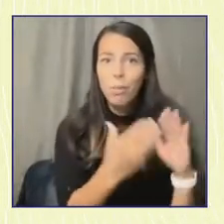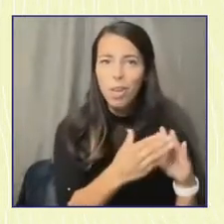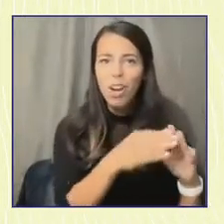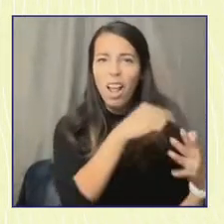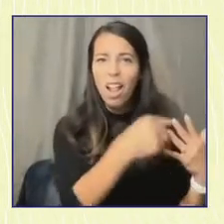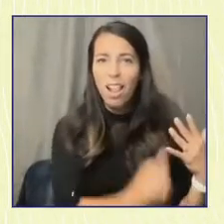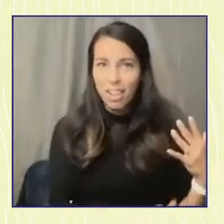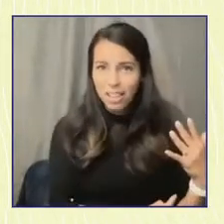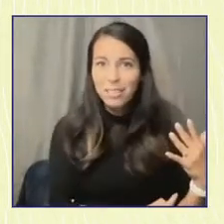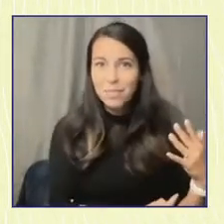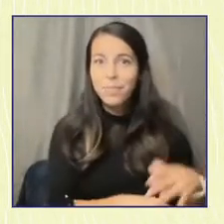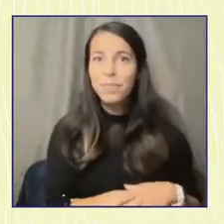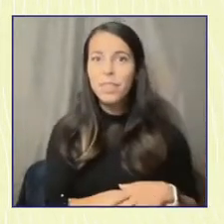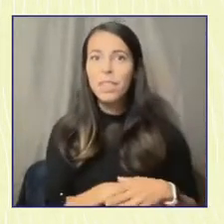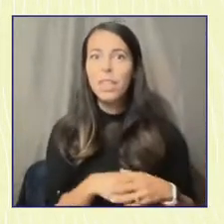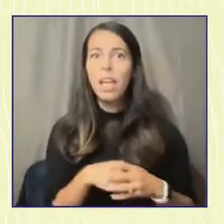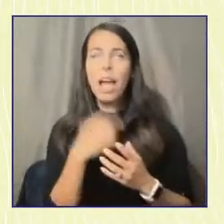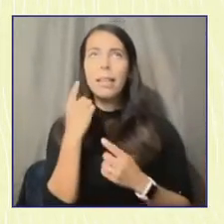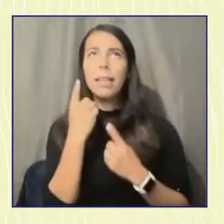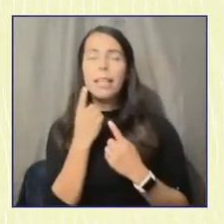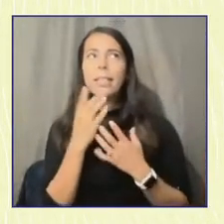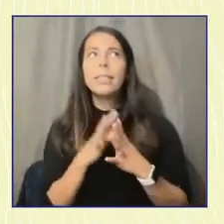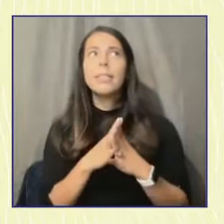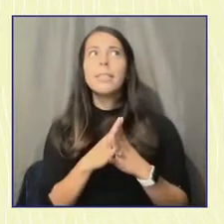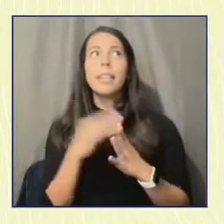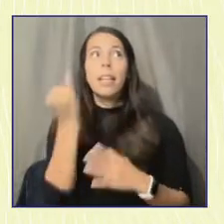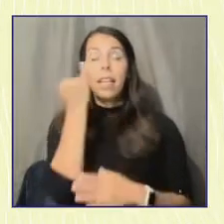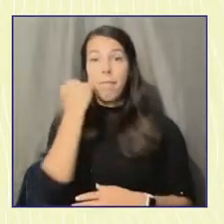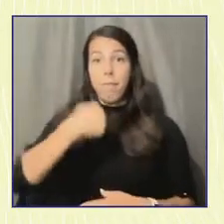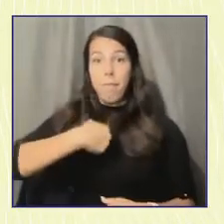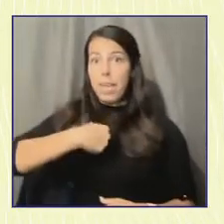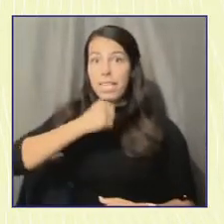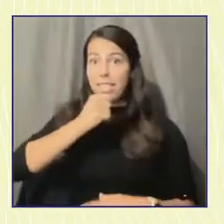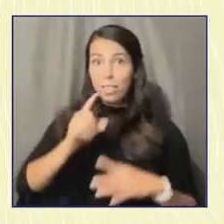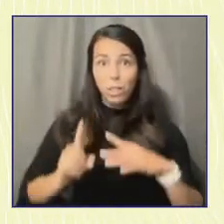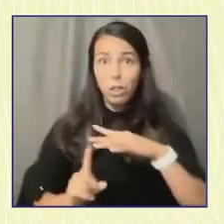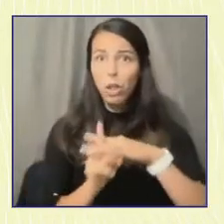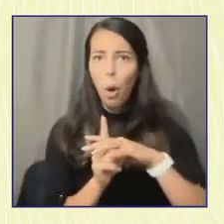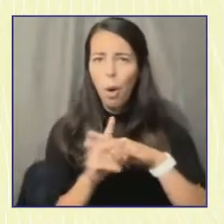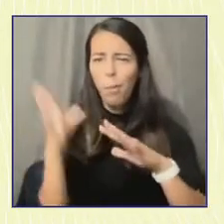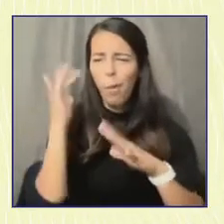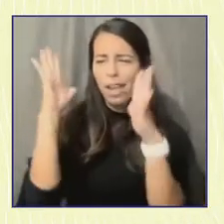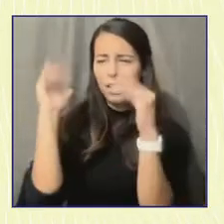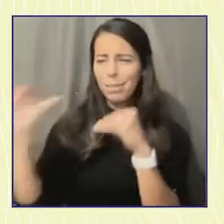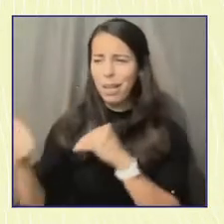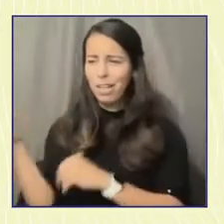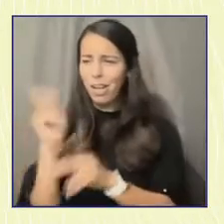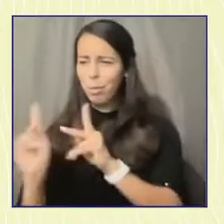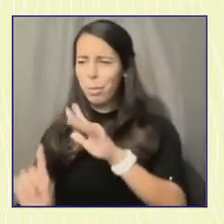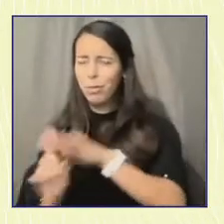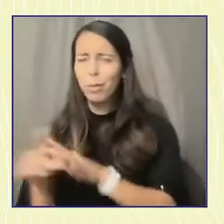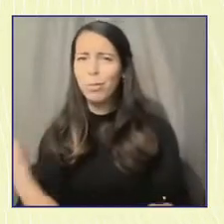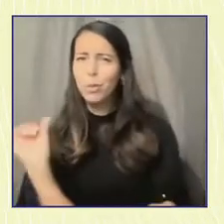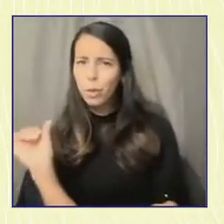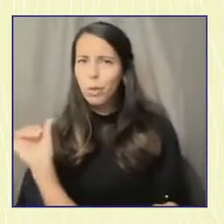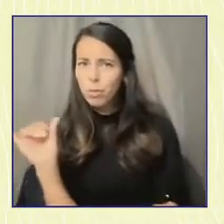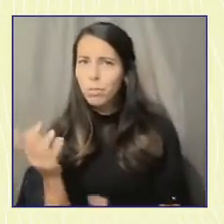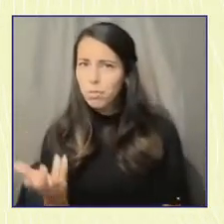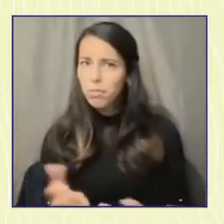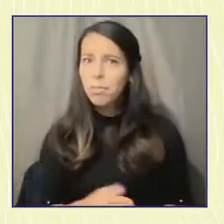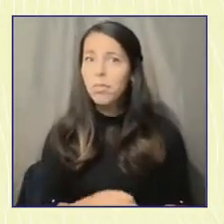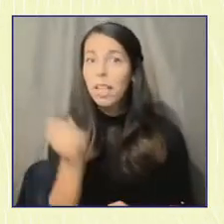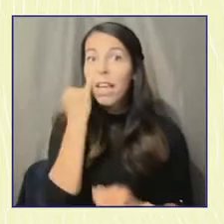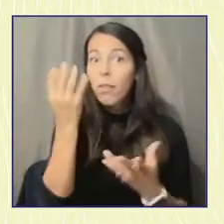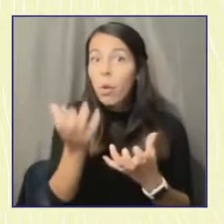to myself, if I wouldn't show up to something, why would I expect others to? If we want young people to be